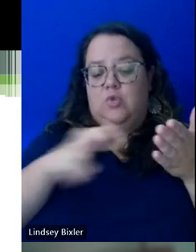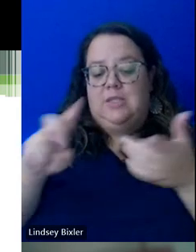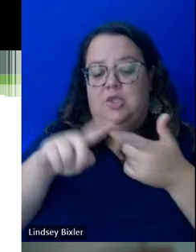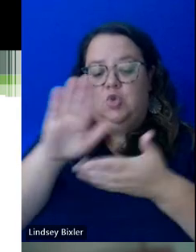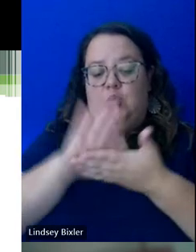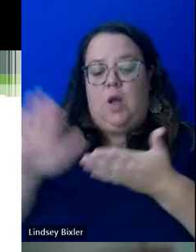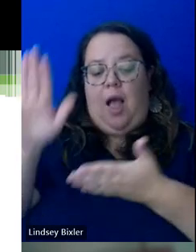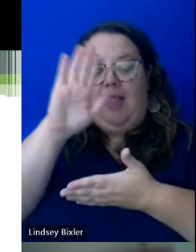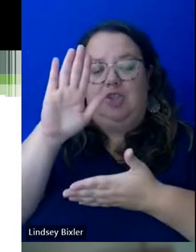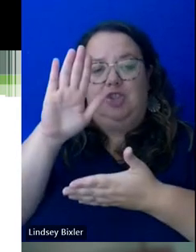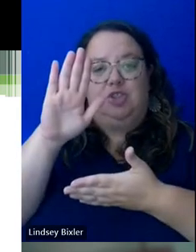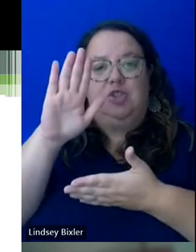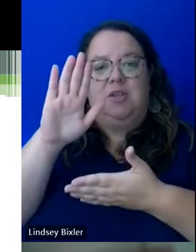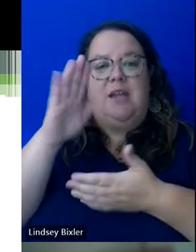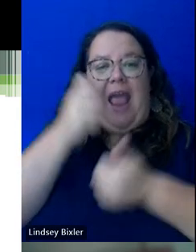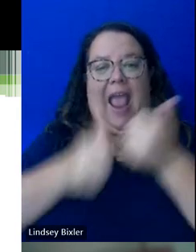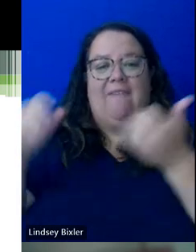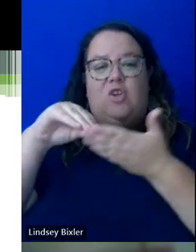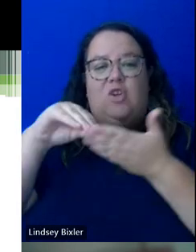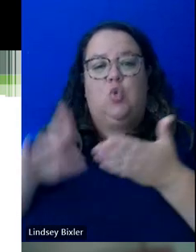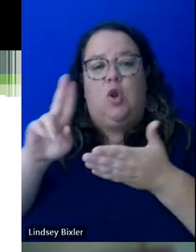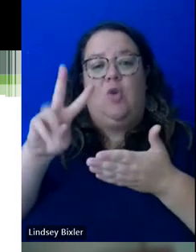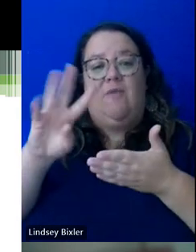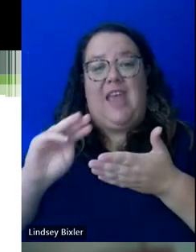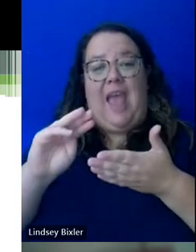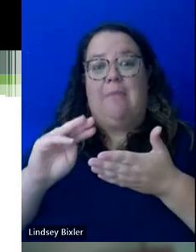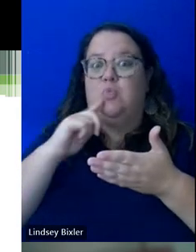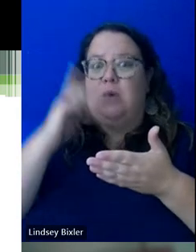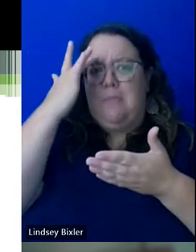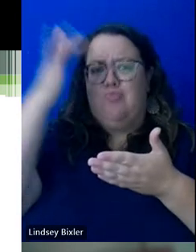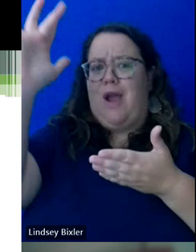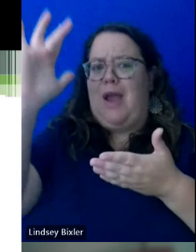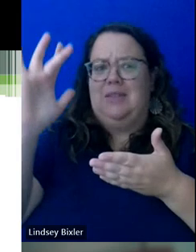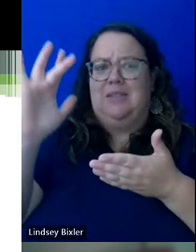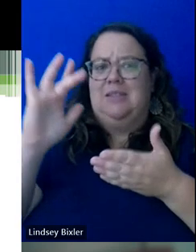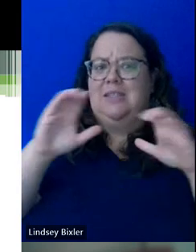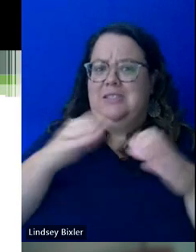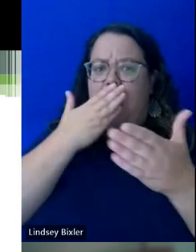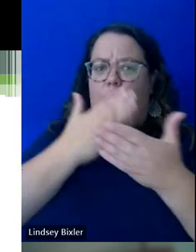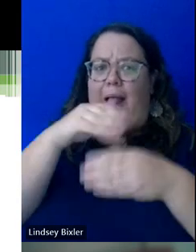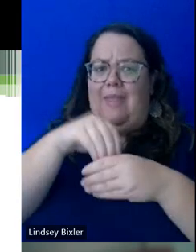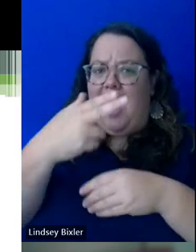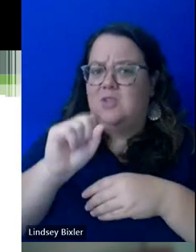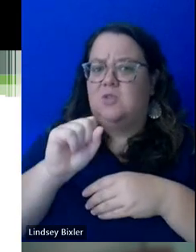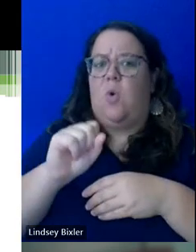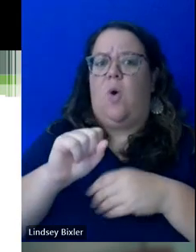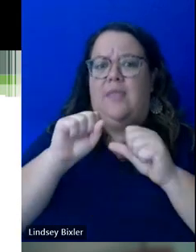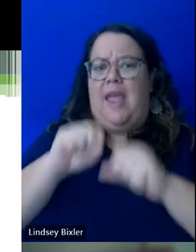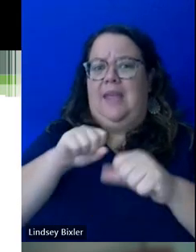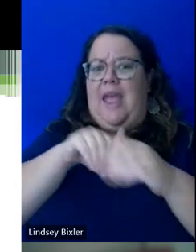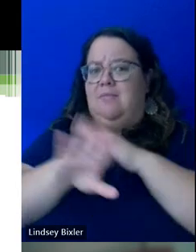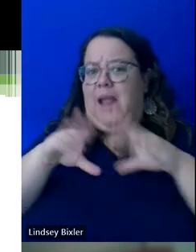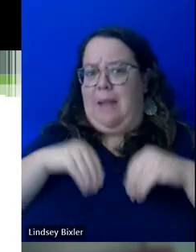you know, every student at UVM is incredibly bright and has done well in high school to, you to be able to get admitted to UVM.